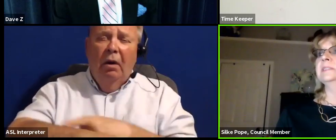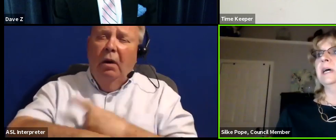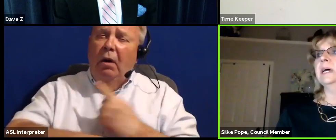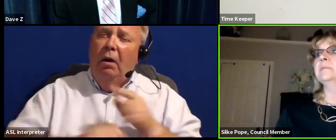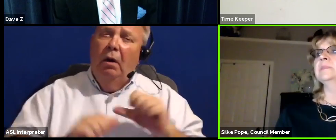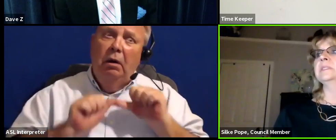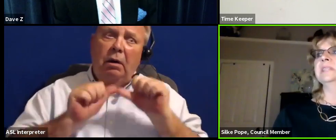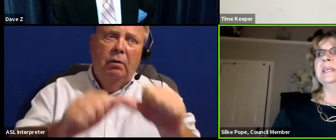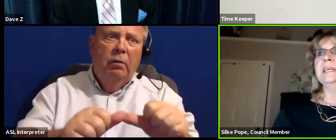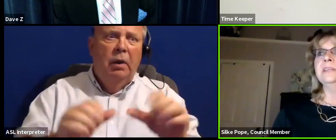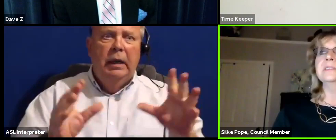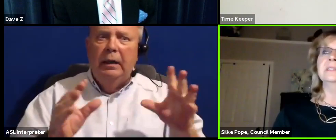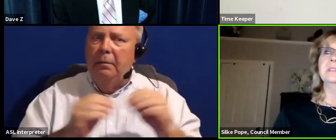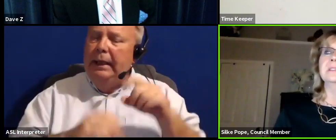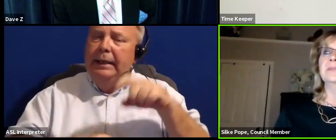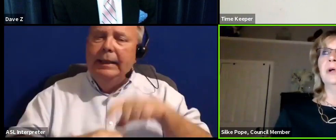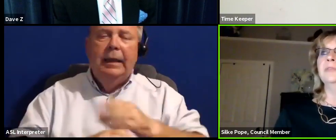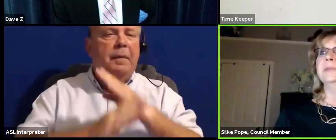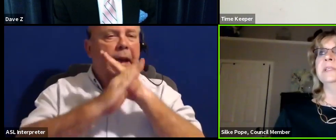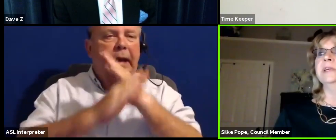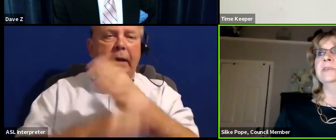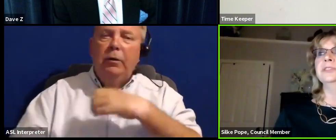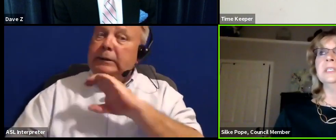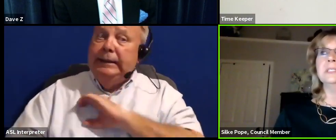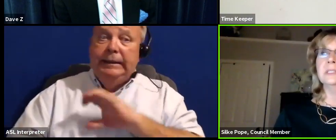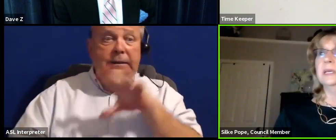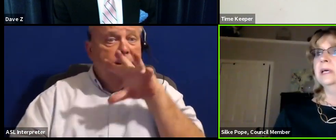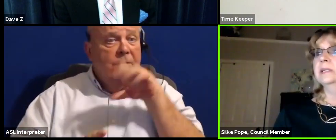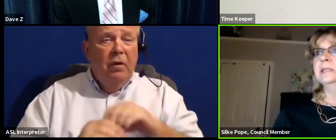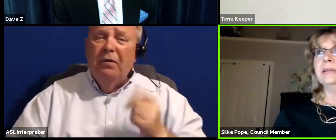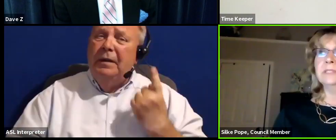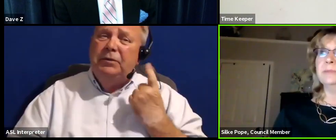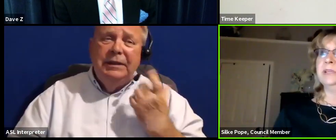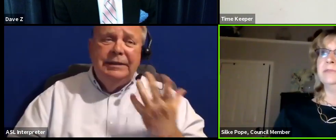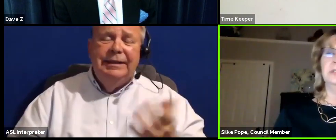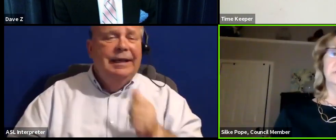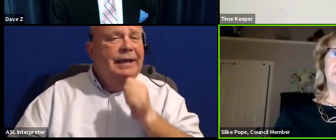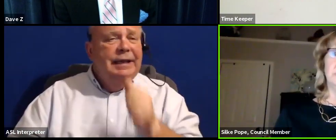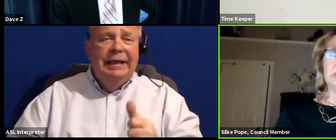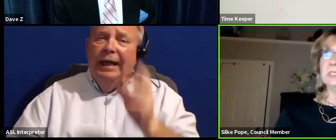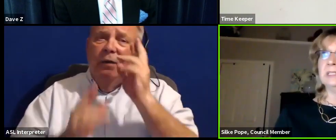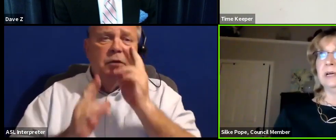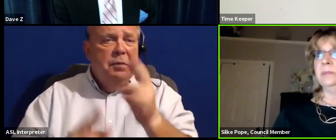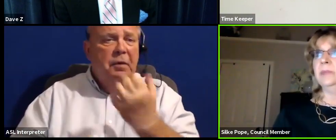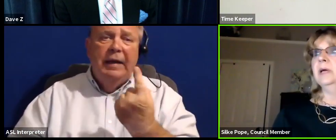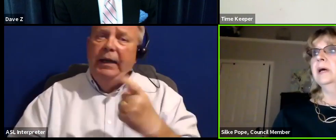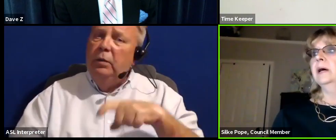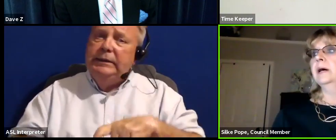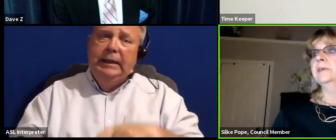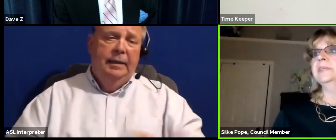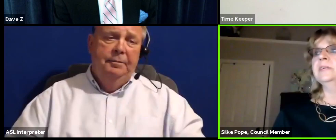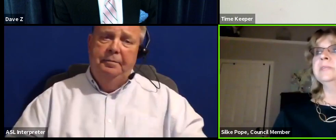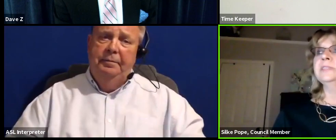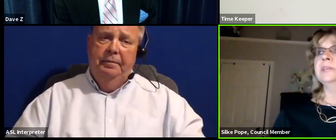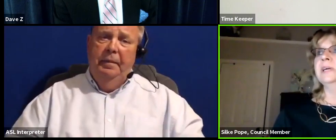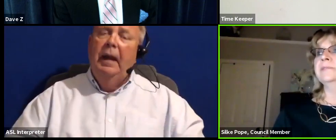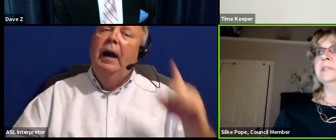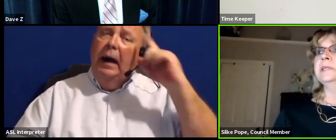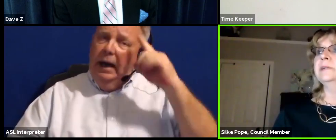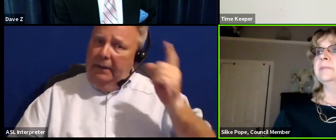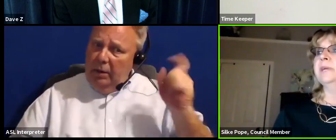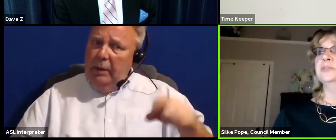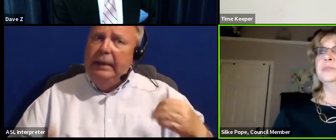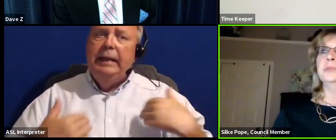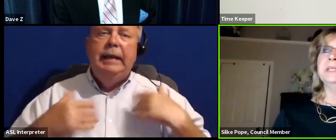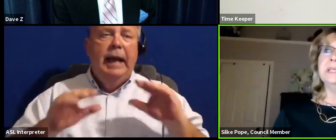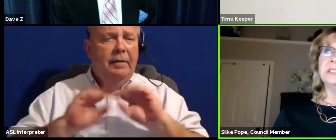meeting times, they hinder citizens' involvement and are just not respectful of anyone's time. I think we need to have